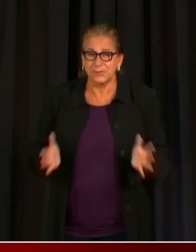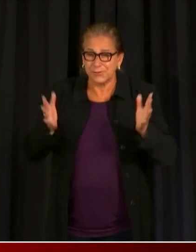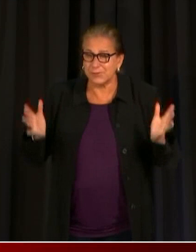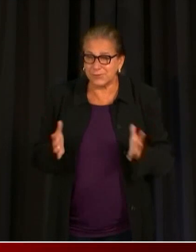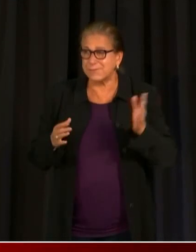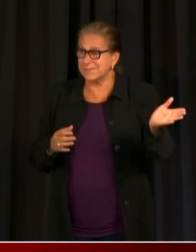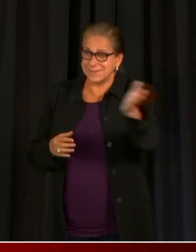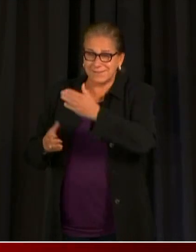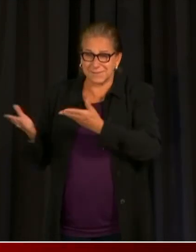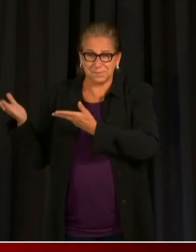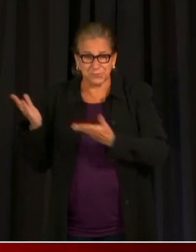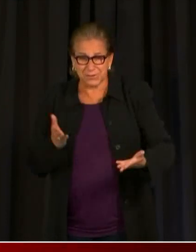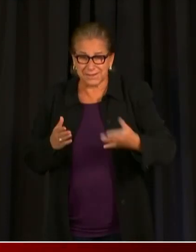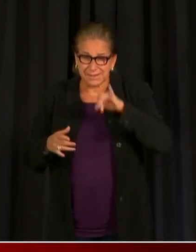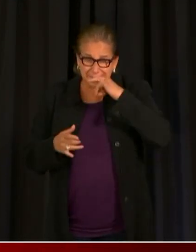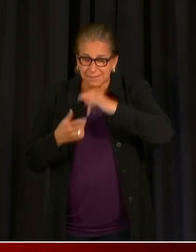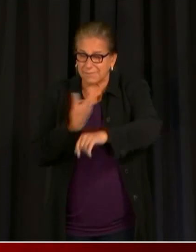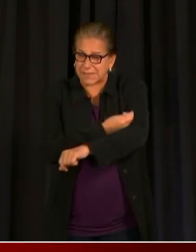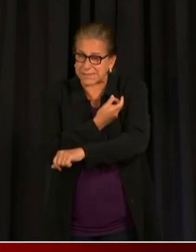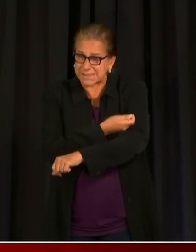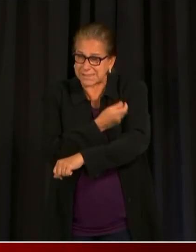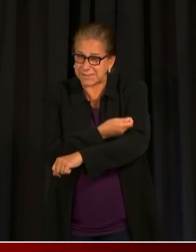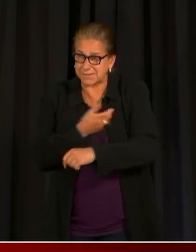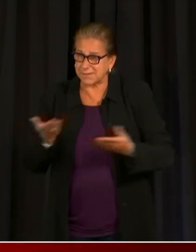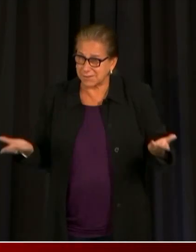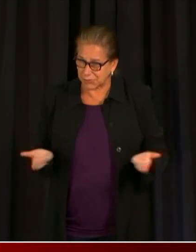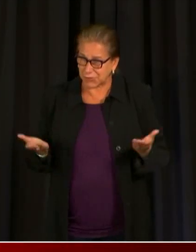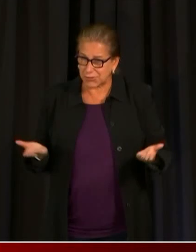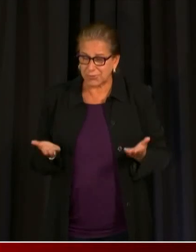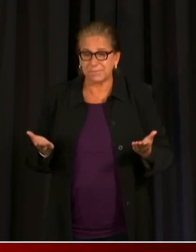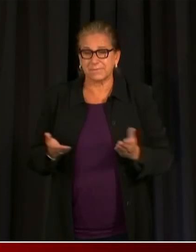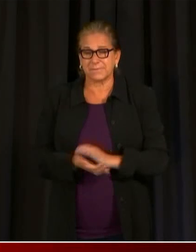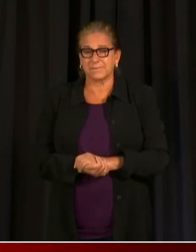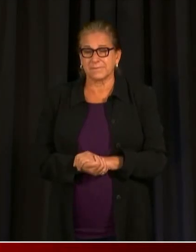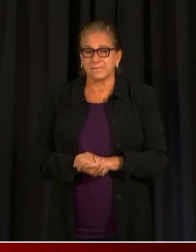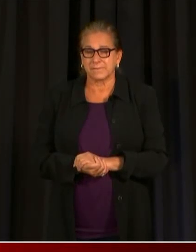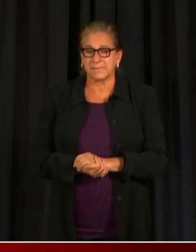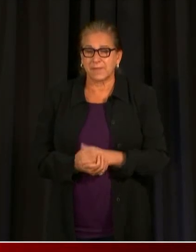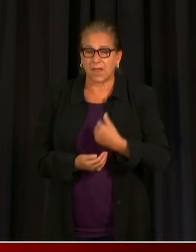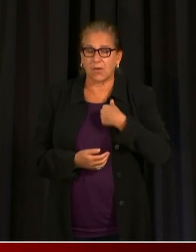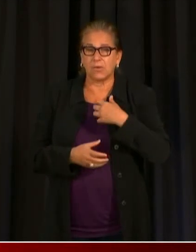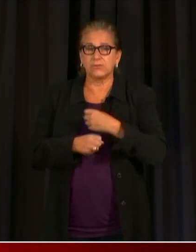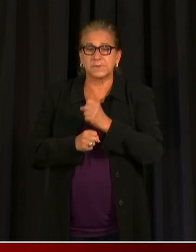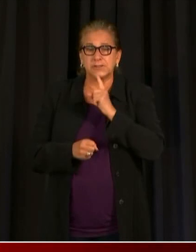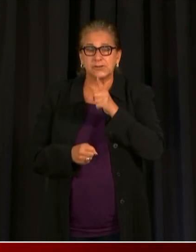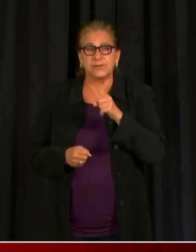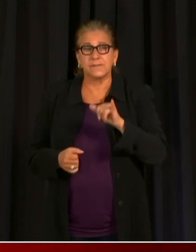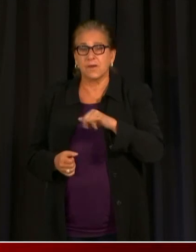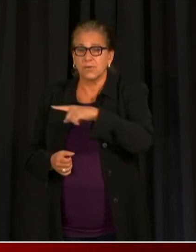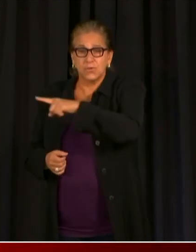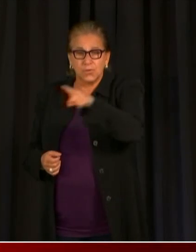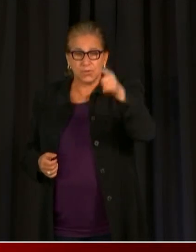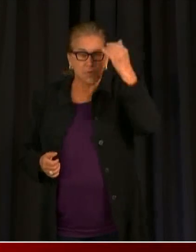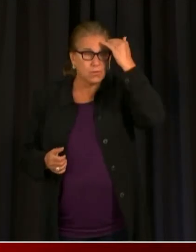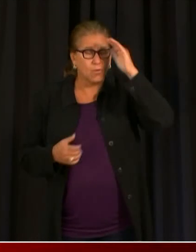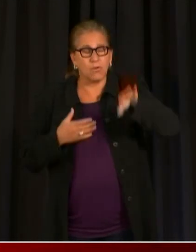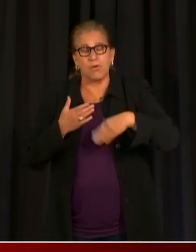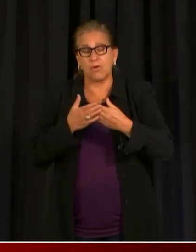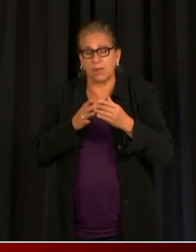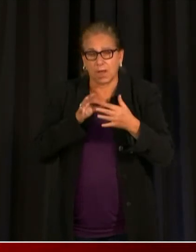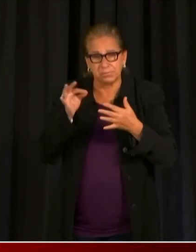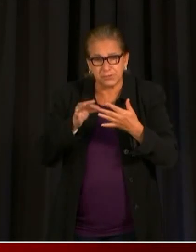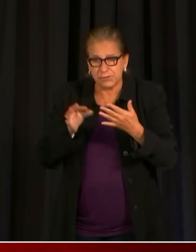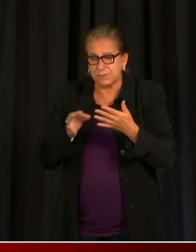especially on the east side of our city. We want to make very certain that they know all of the opportunities